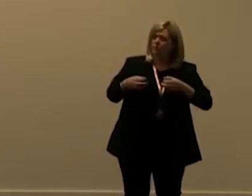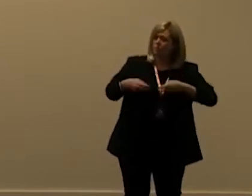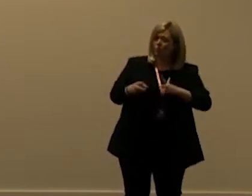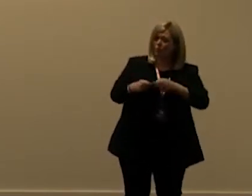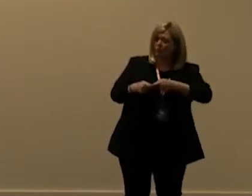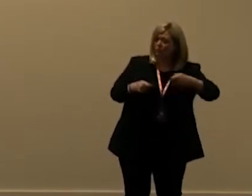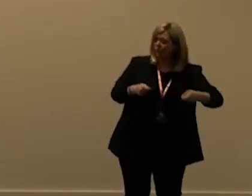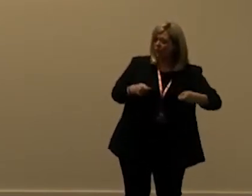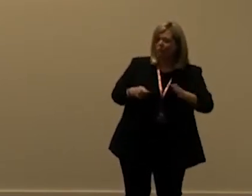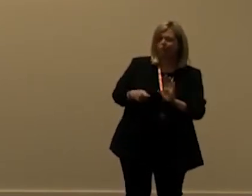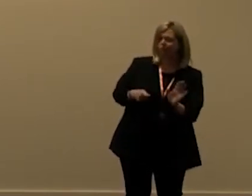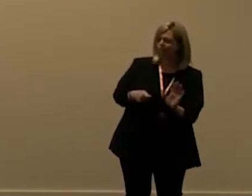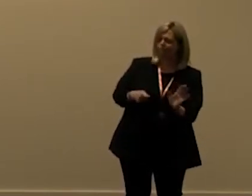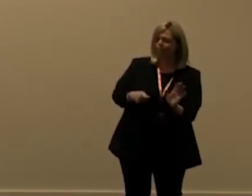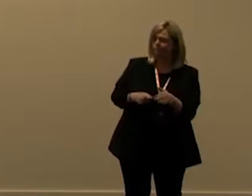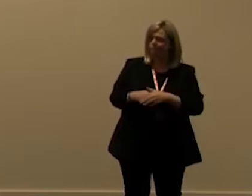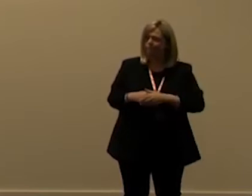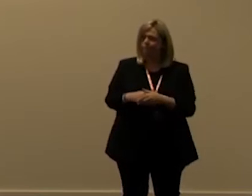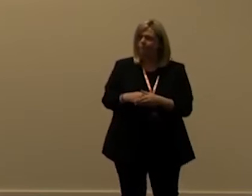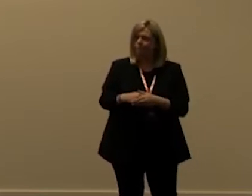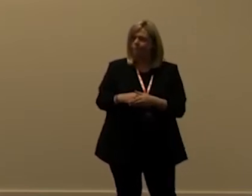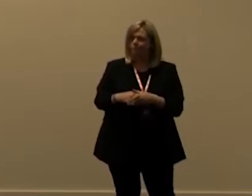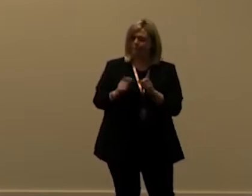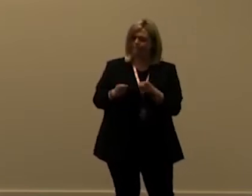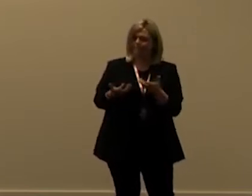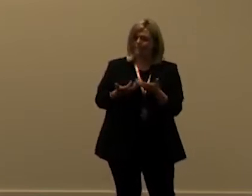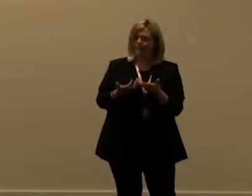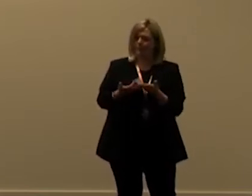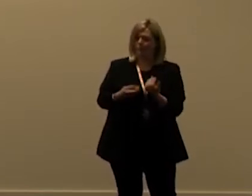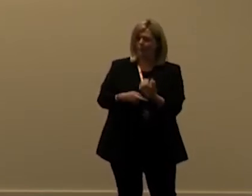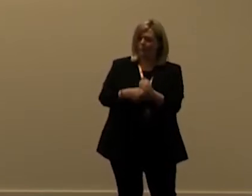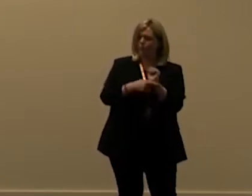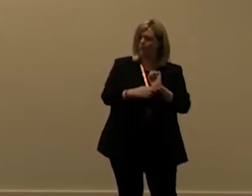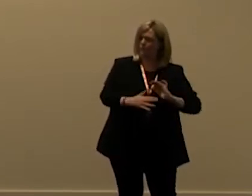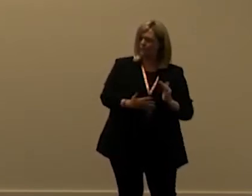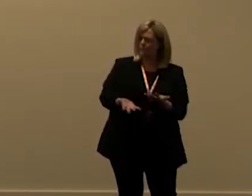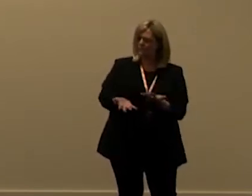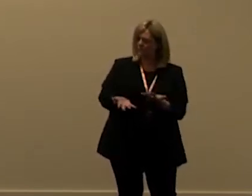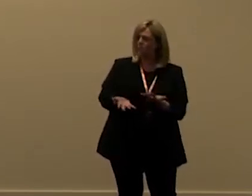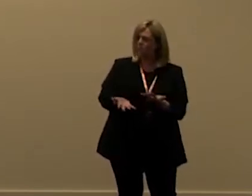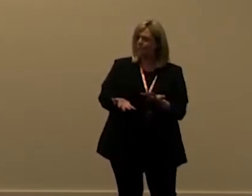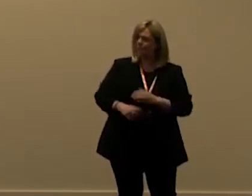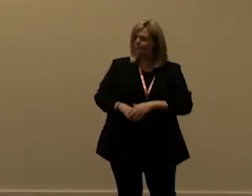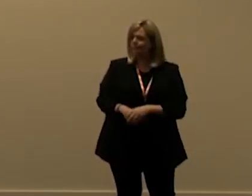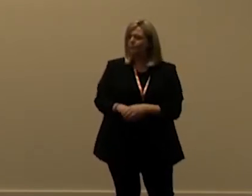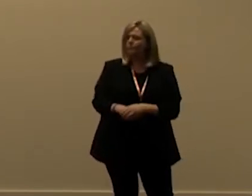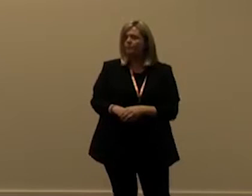this extended um you this this is the way that they're protecting the service um